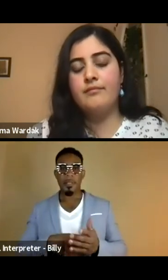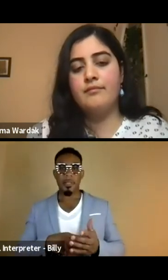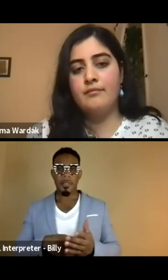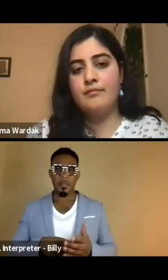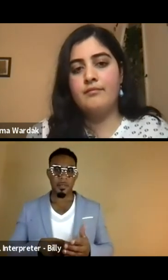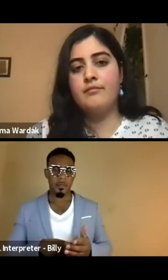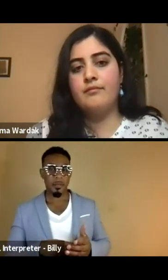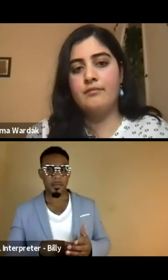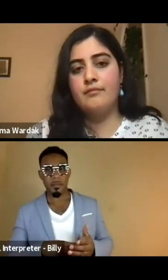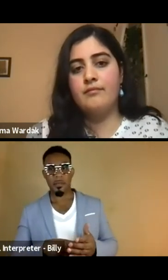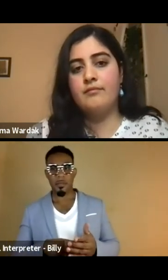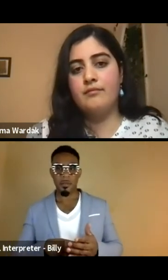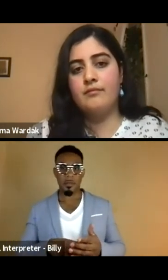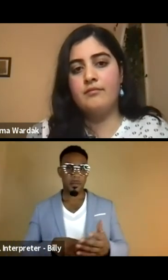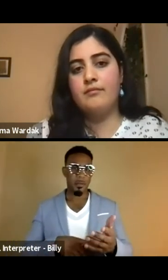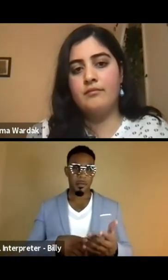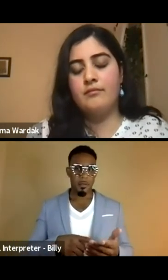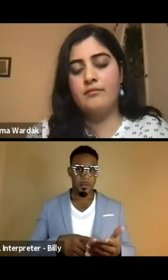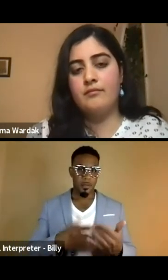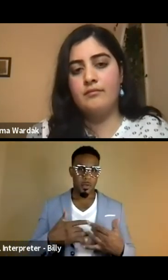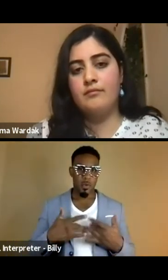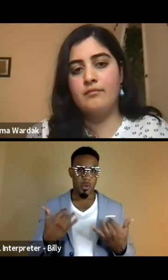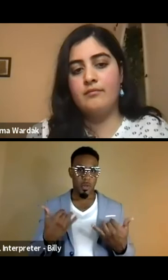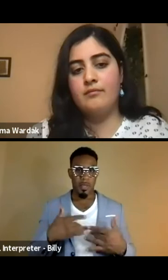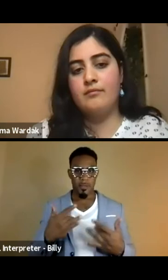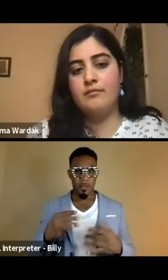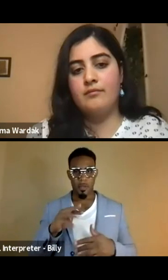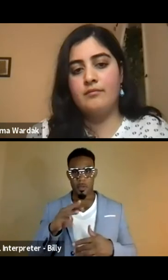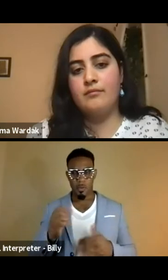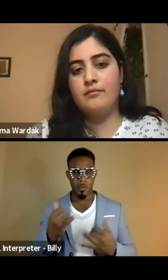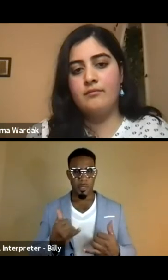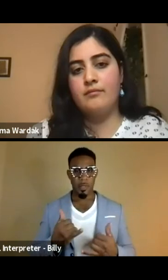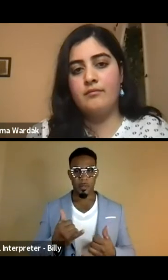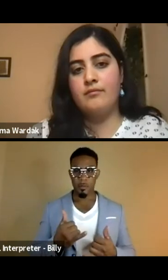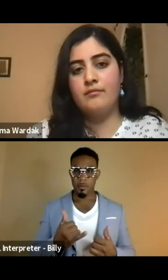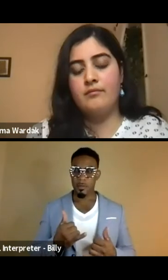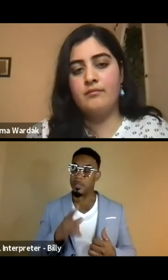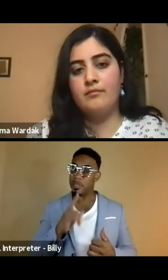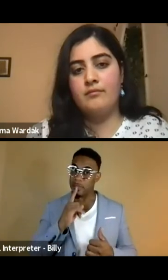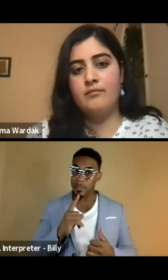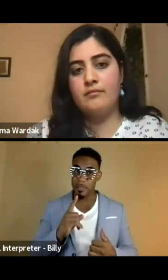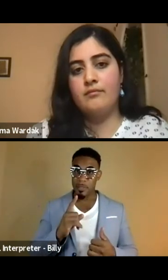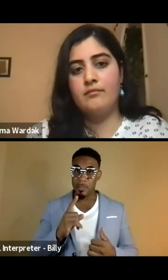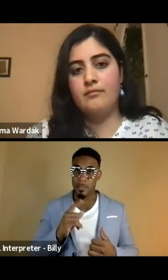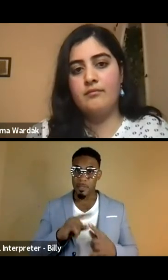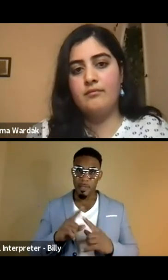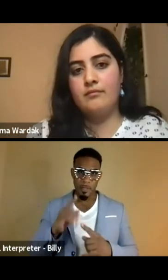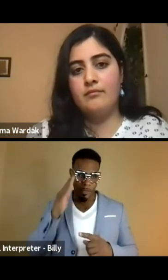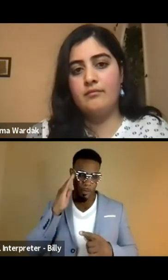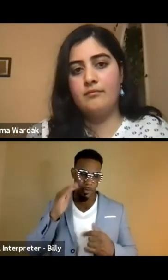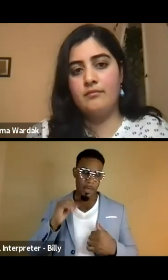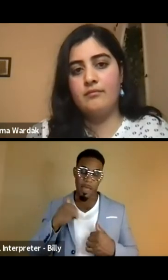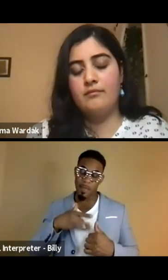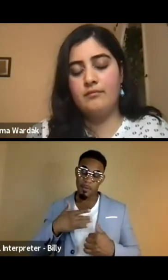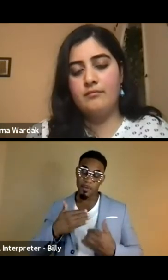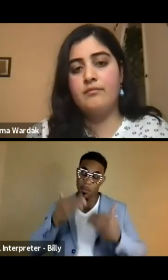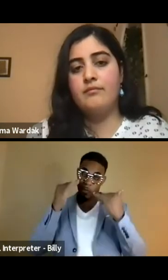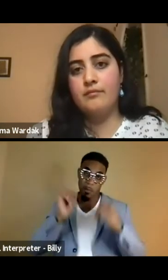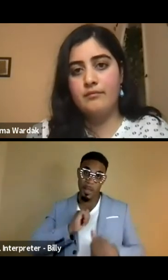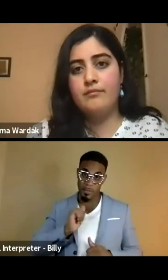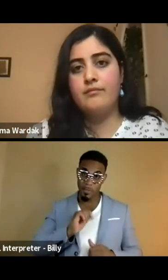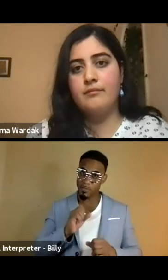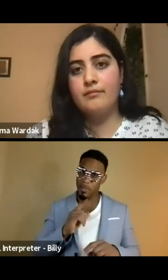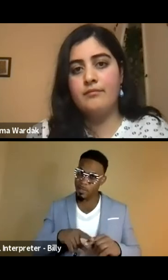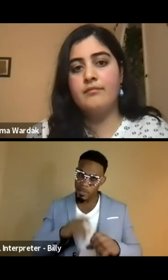uh, that the current events news right now is, and I, as a non-Afghan, I feel overwhelmed. And